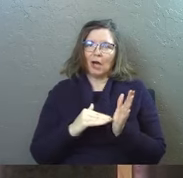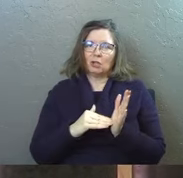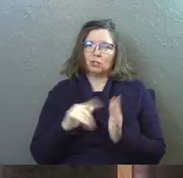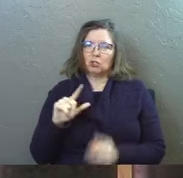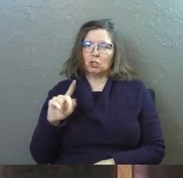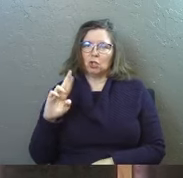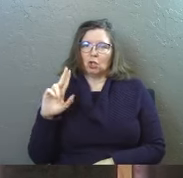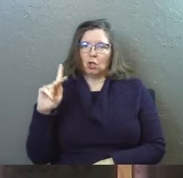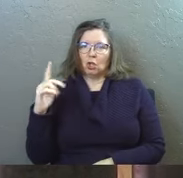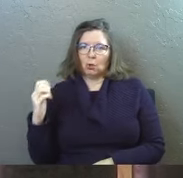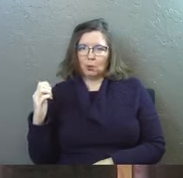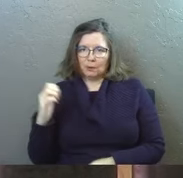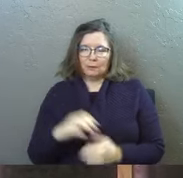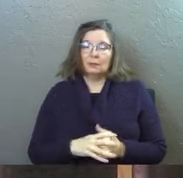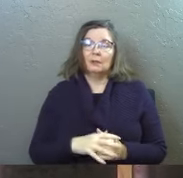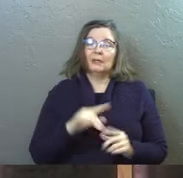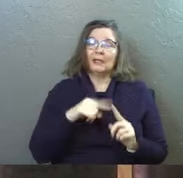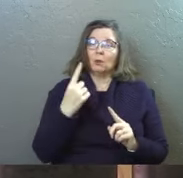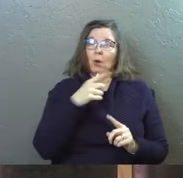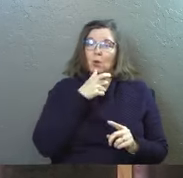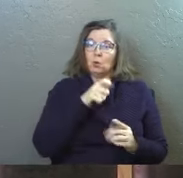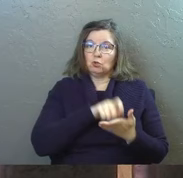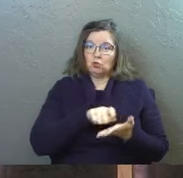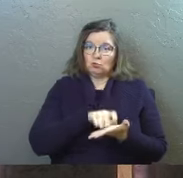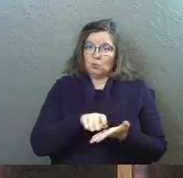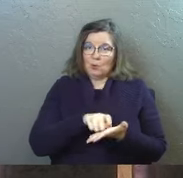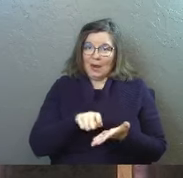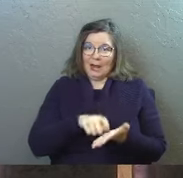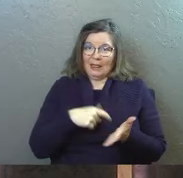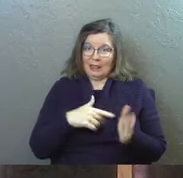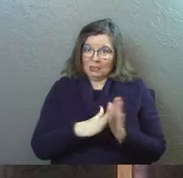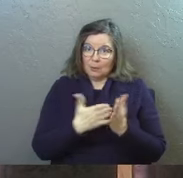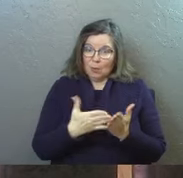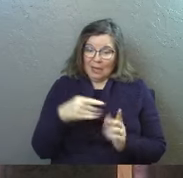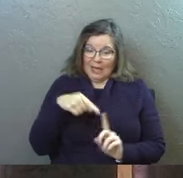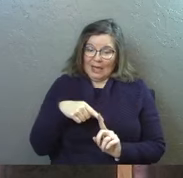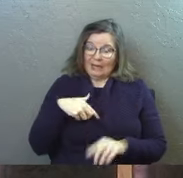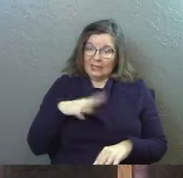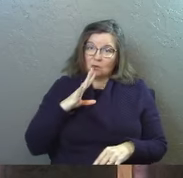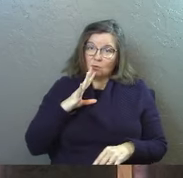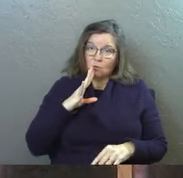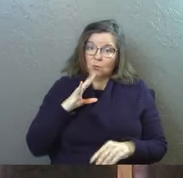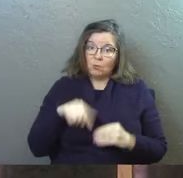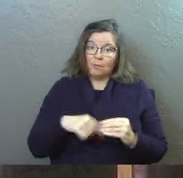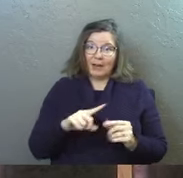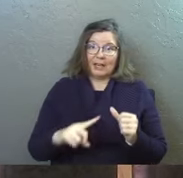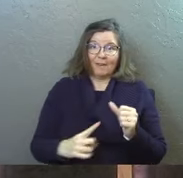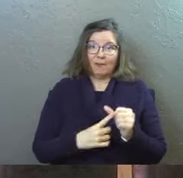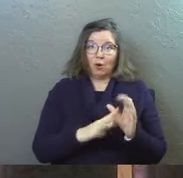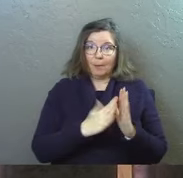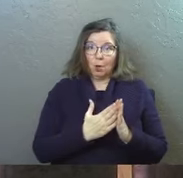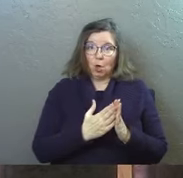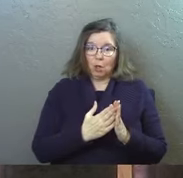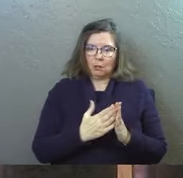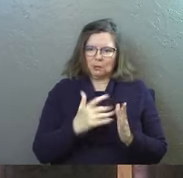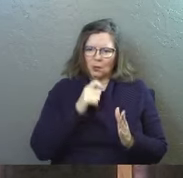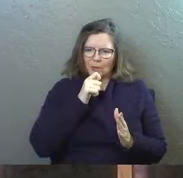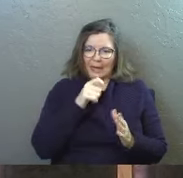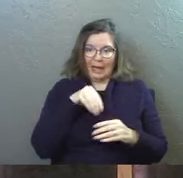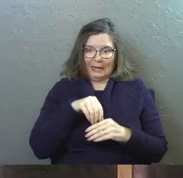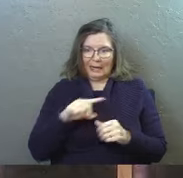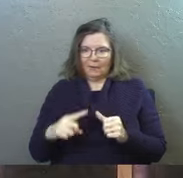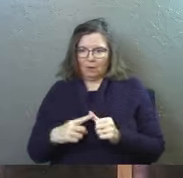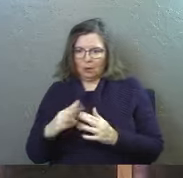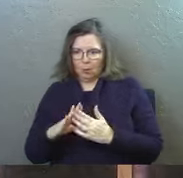The beloved Dr. Luke is the one who is writing this book. And he references his first book. So we're not